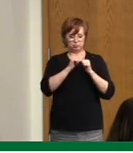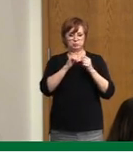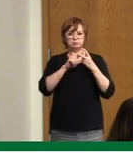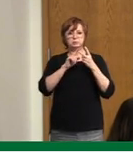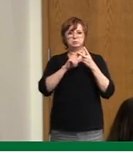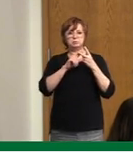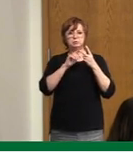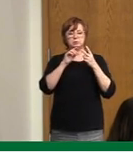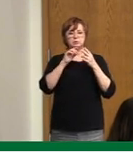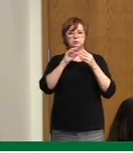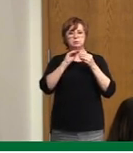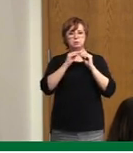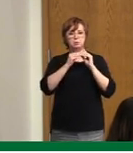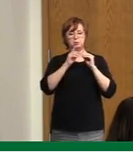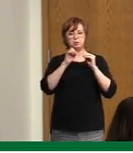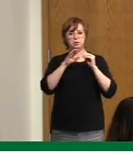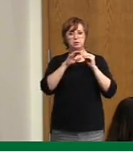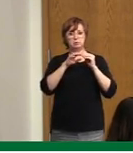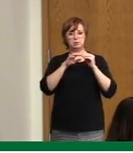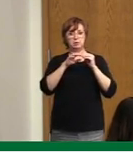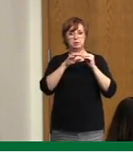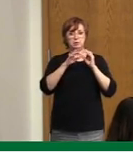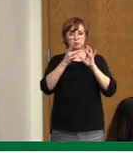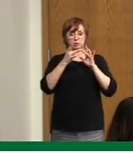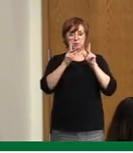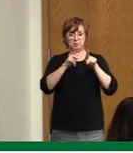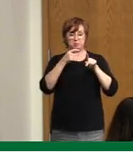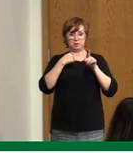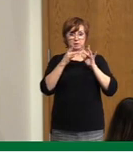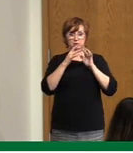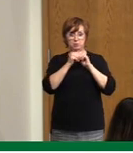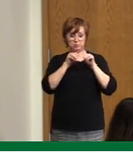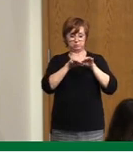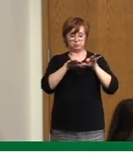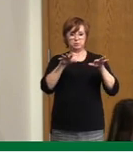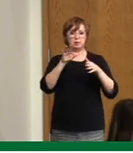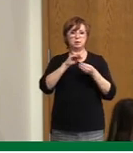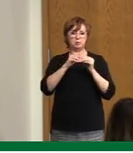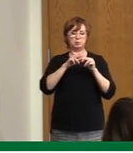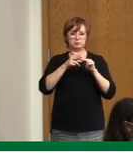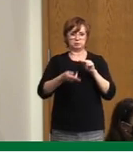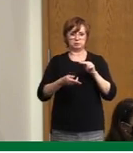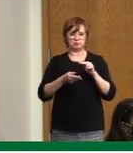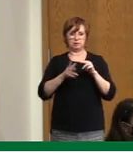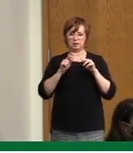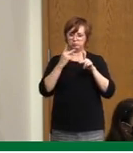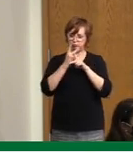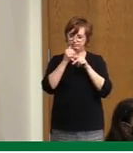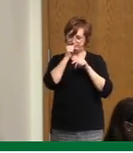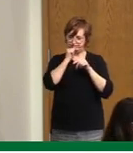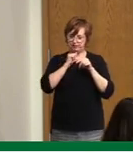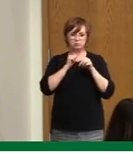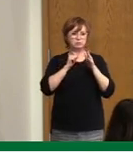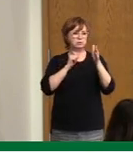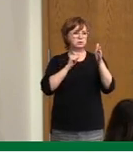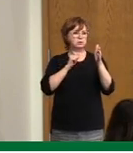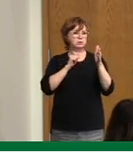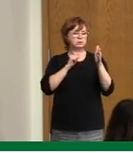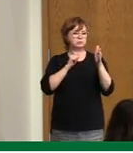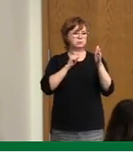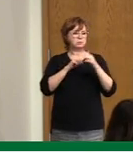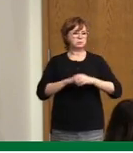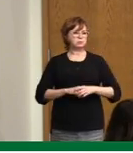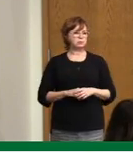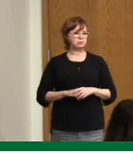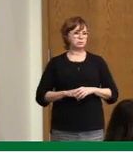contacts is coming down, but we need to really stay the course. Hello, Mark. How does the province plan to control COVID